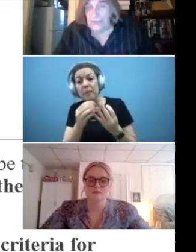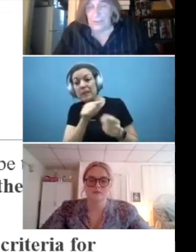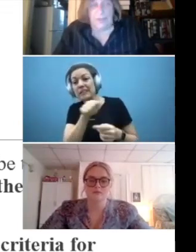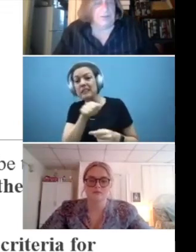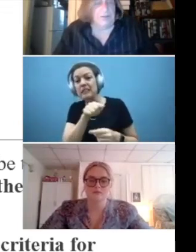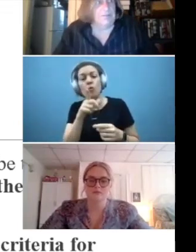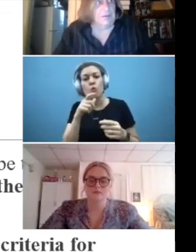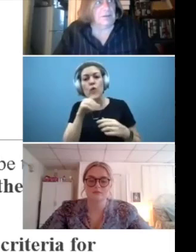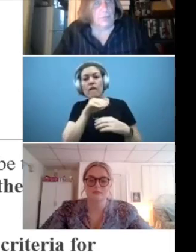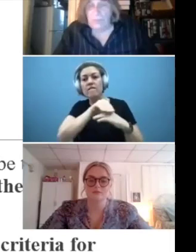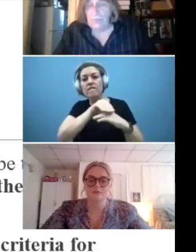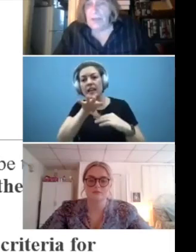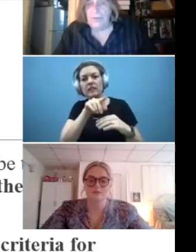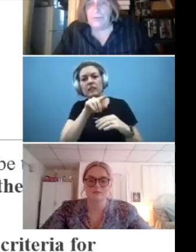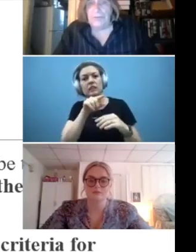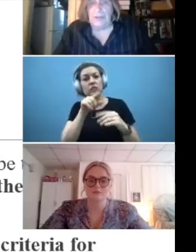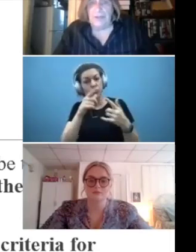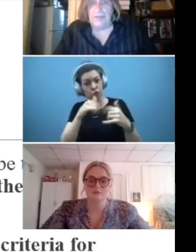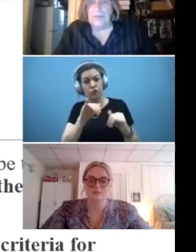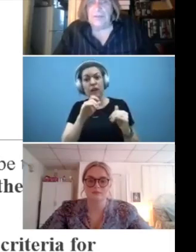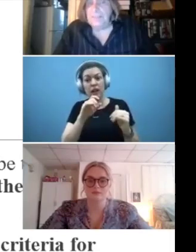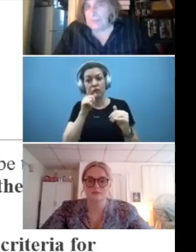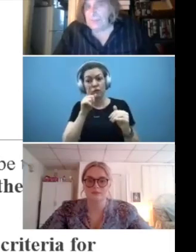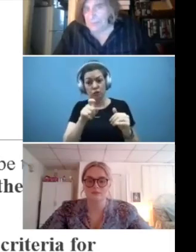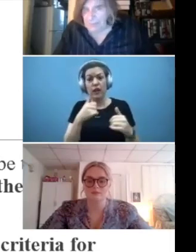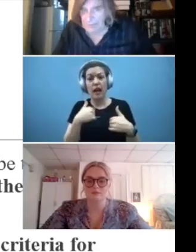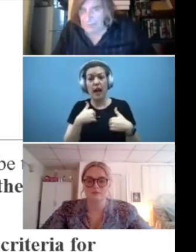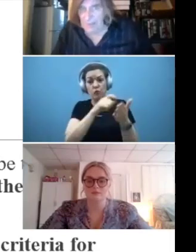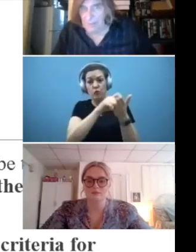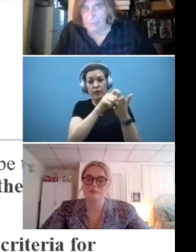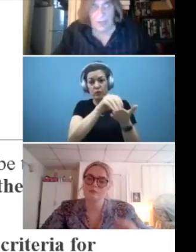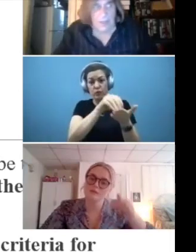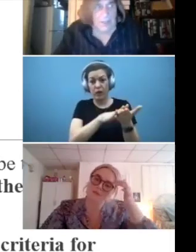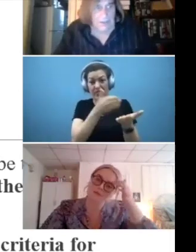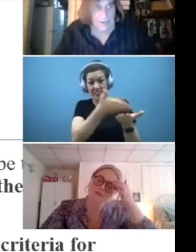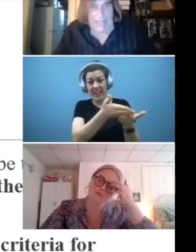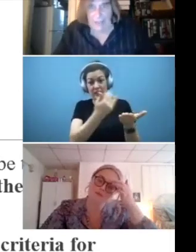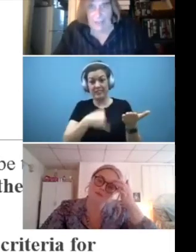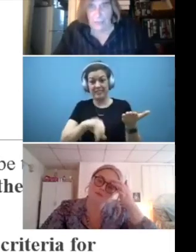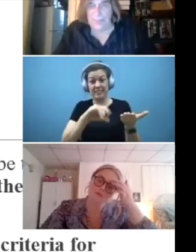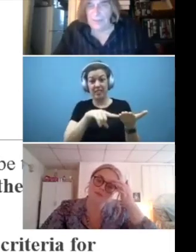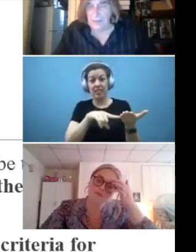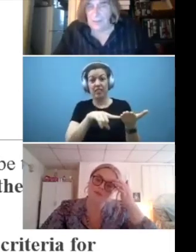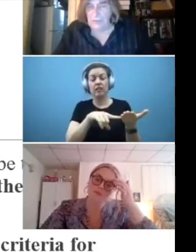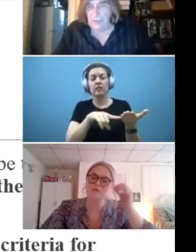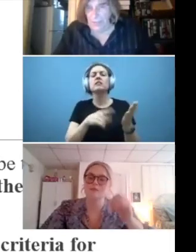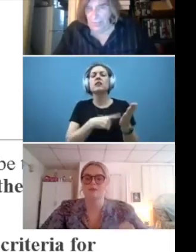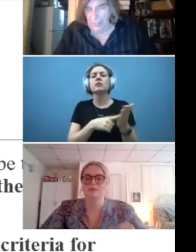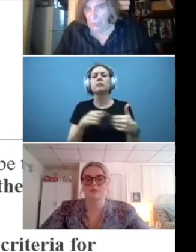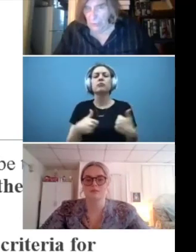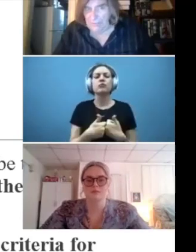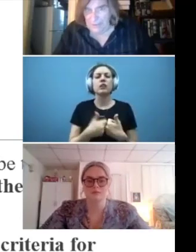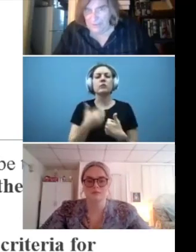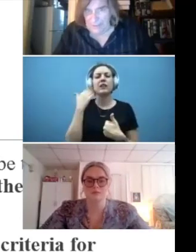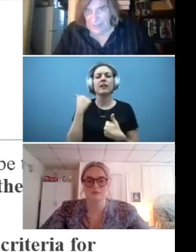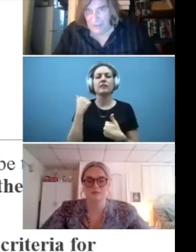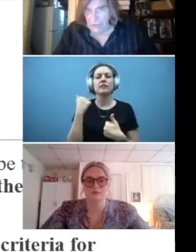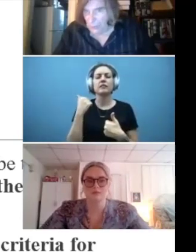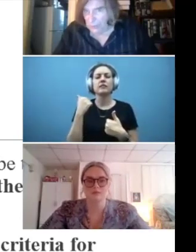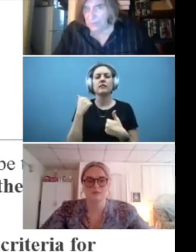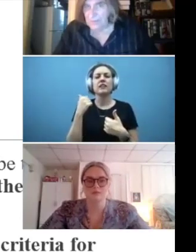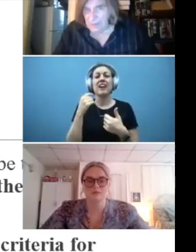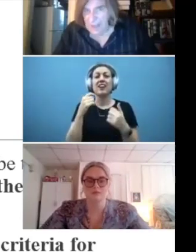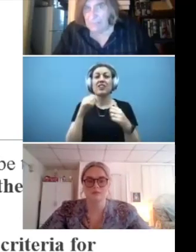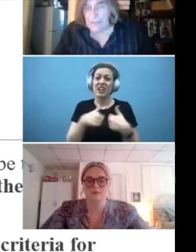record should still exist. The written record should still exist. Sometimes it becomes a challenge with doing a thorough investigation.